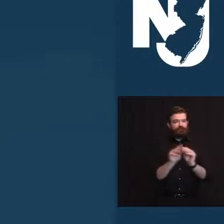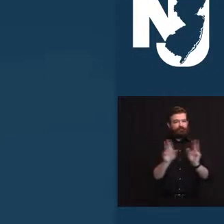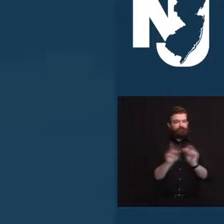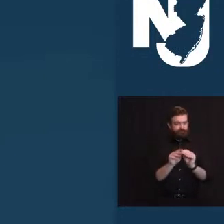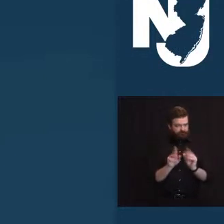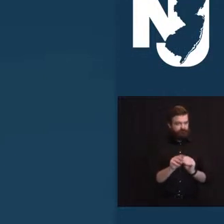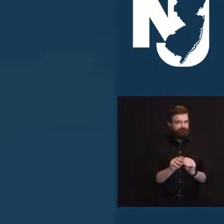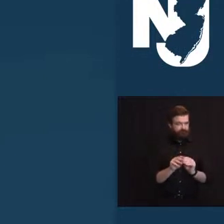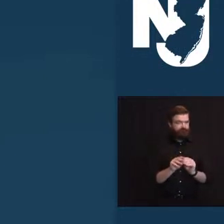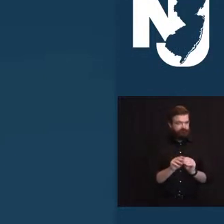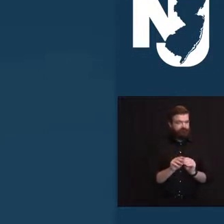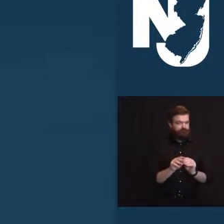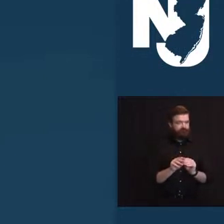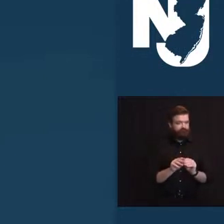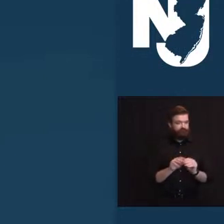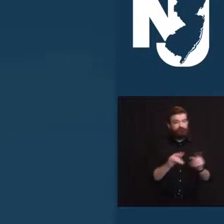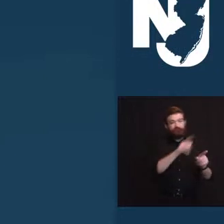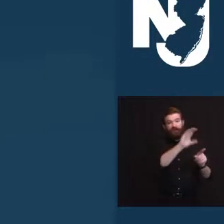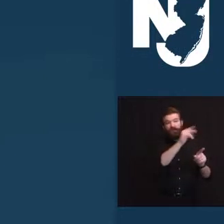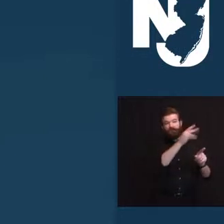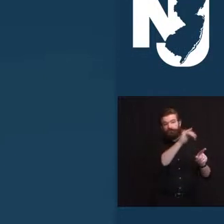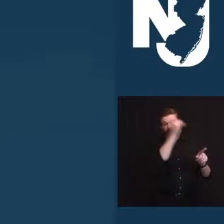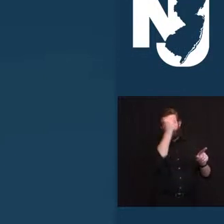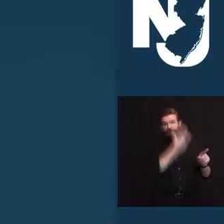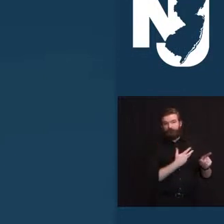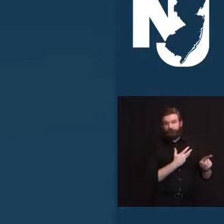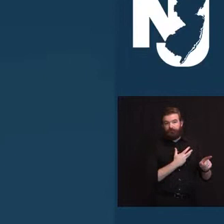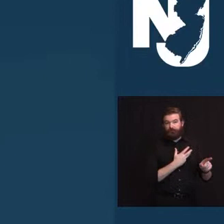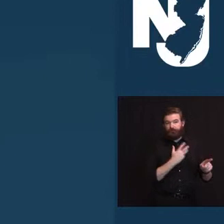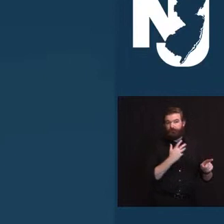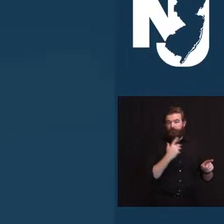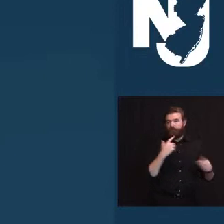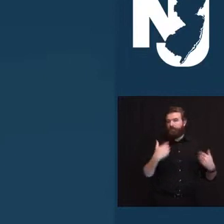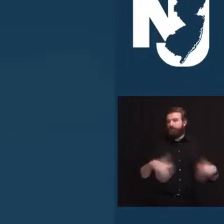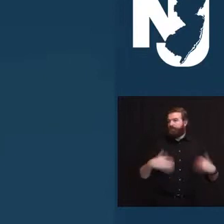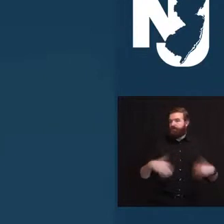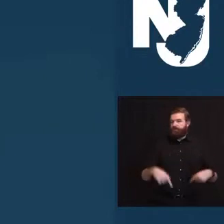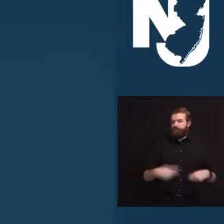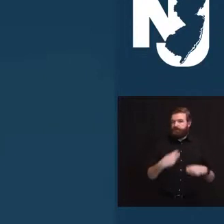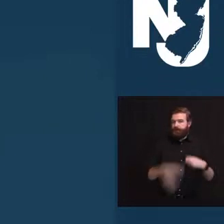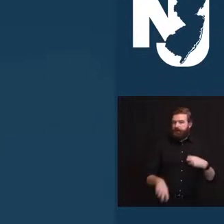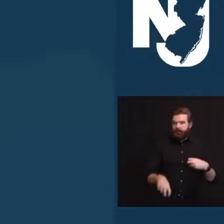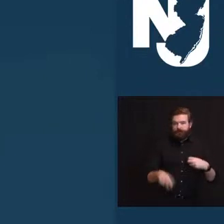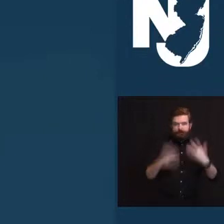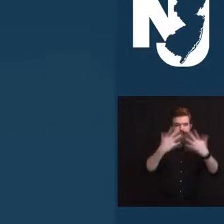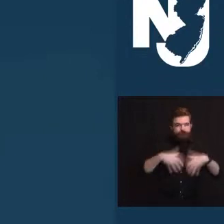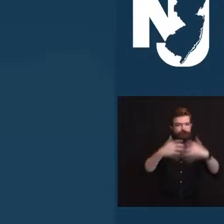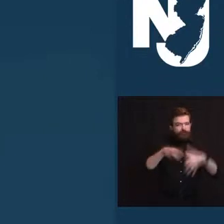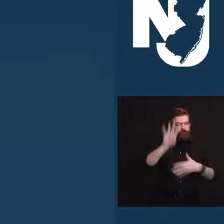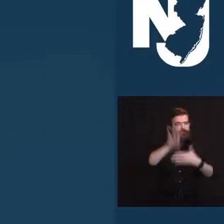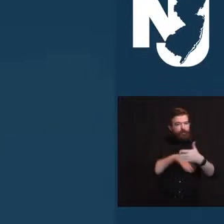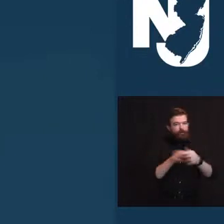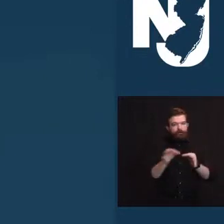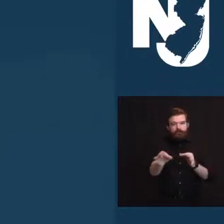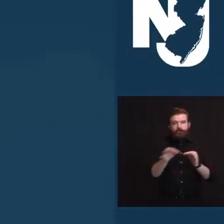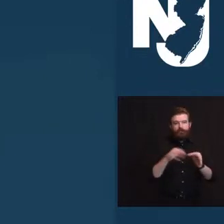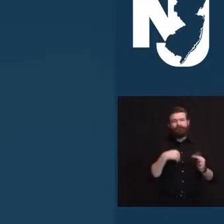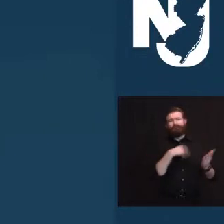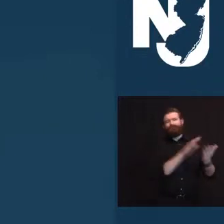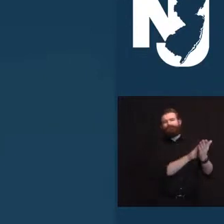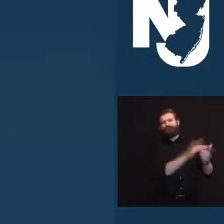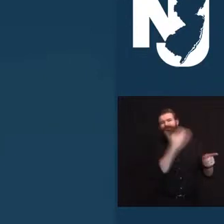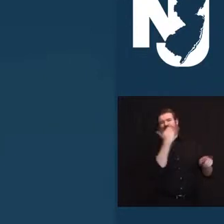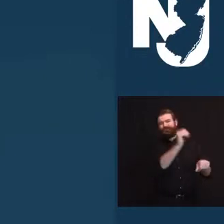been quite the rollercoaster responsibility. So I want to salute those folks who do such a good job every day, and Kathy for